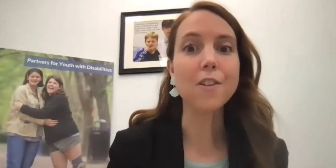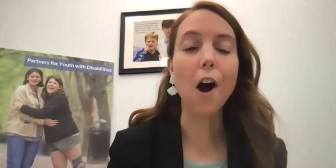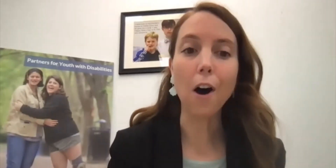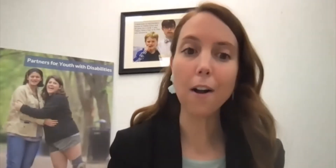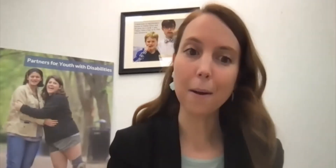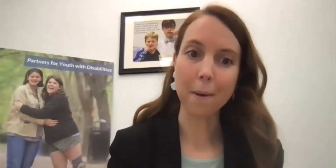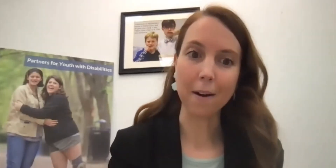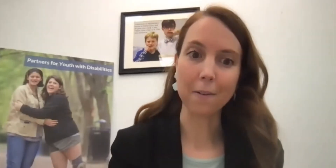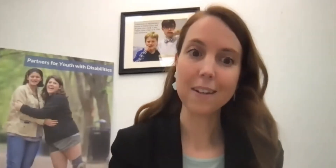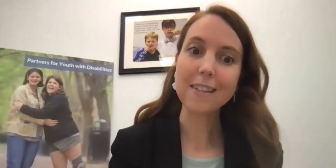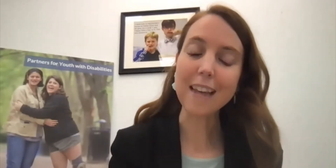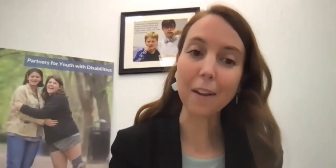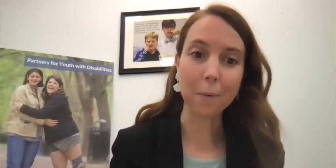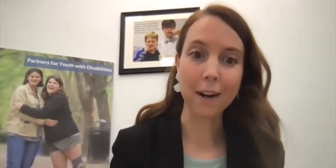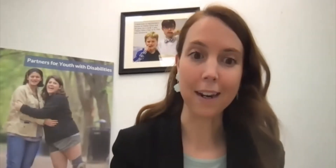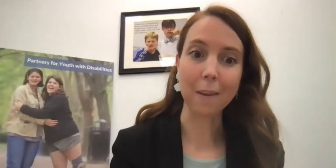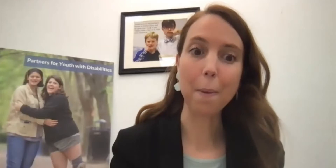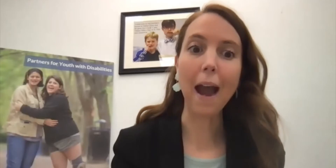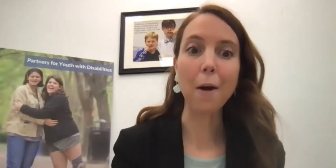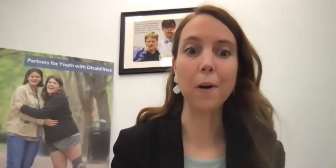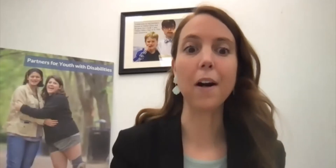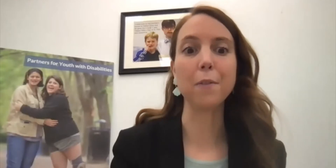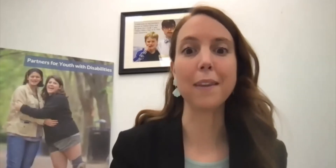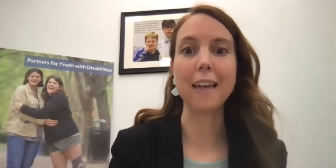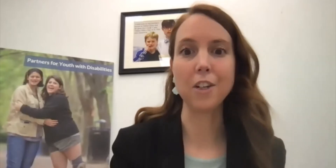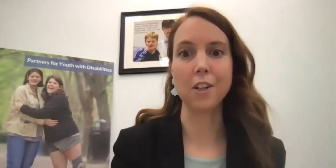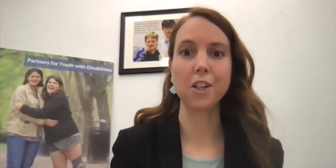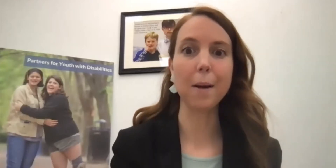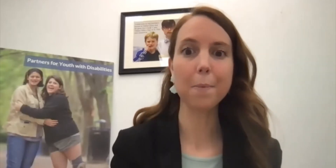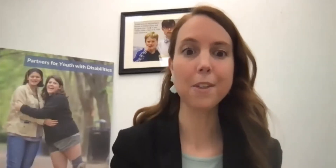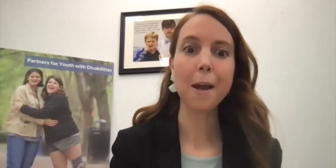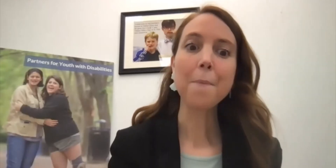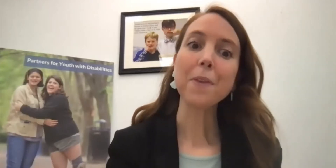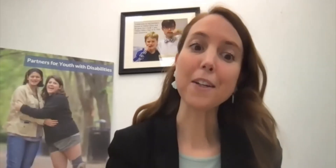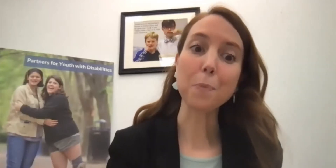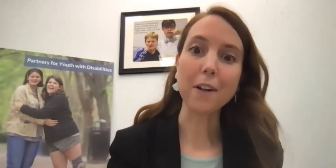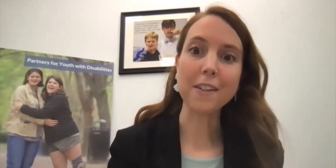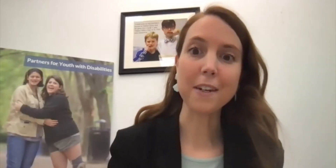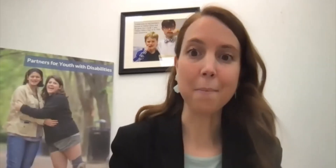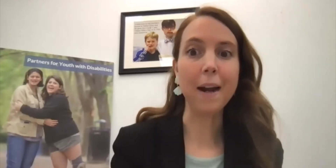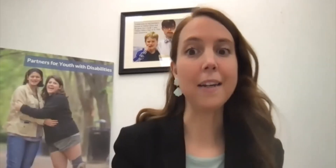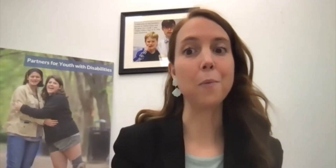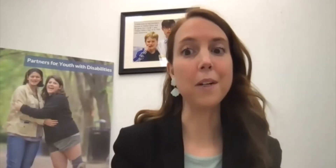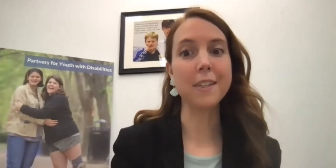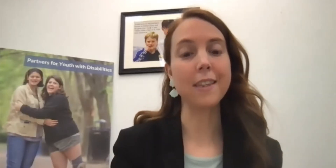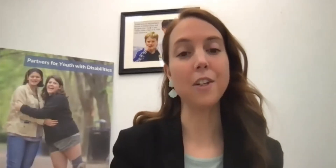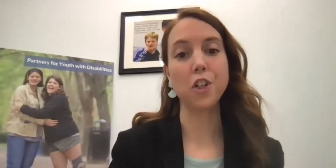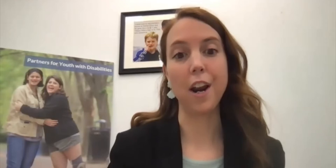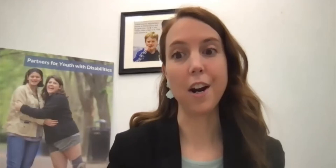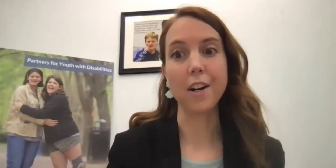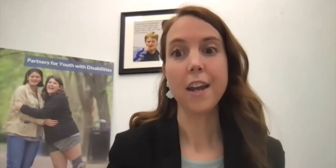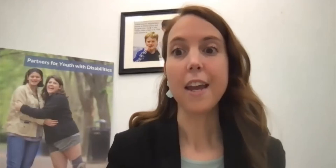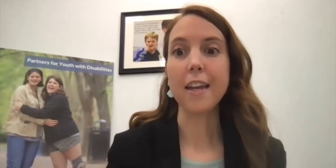is all about celebrating the power of relationships. As President Biden recently